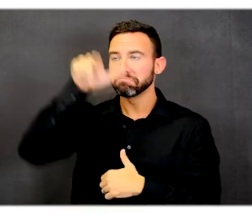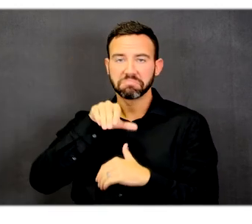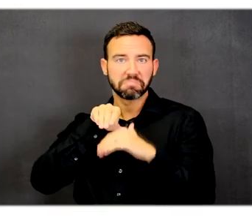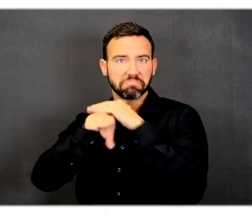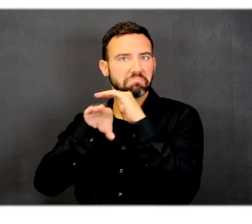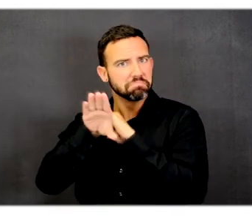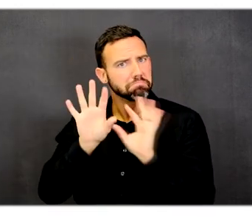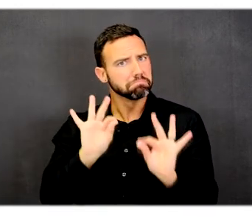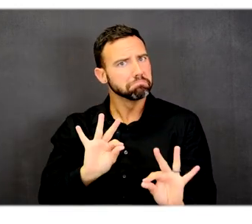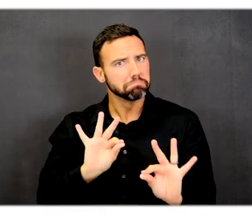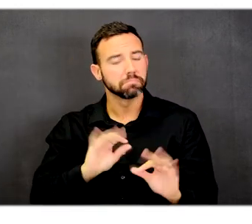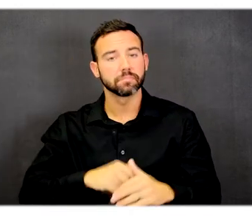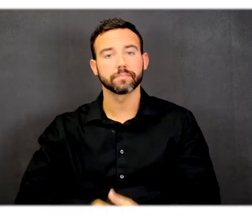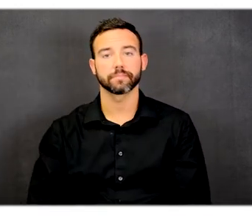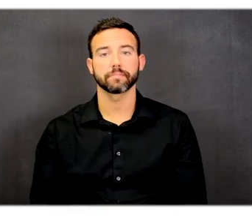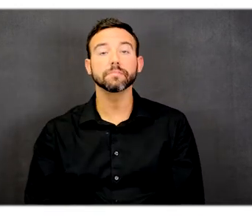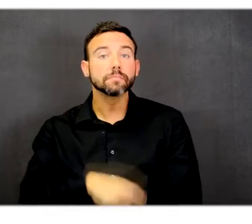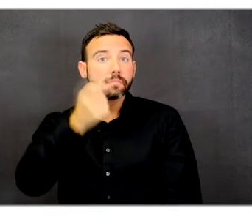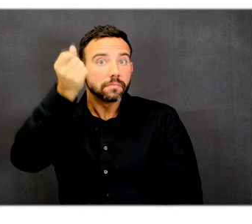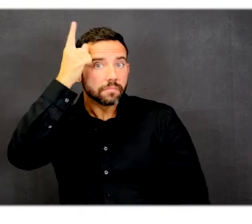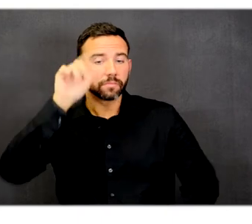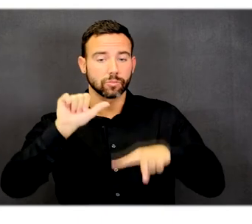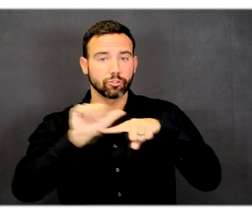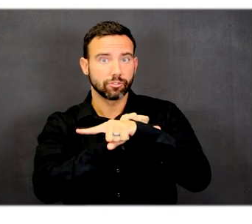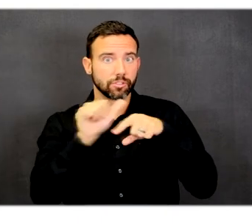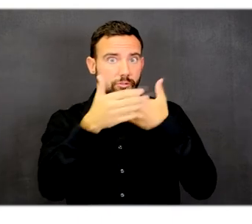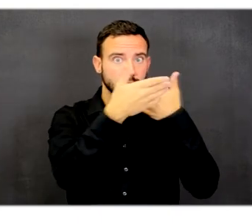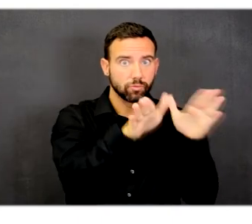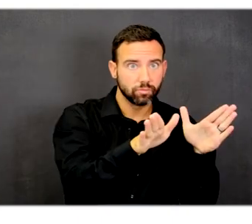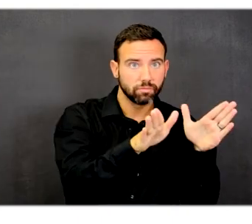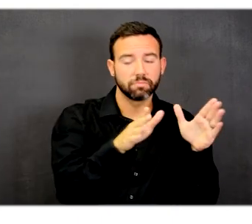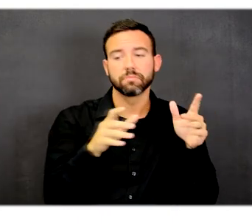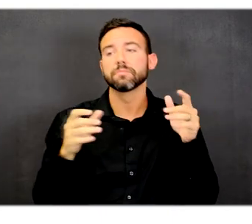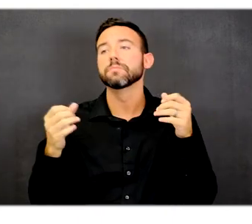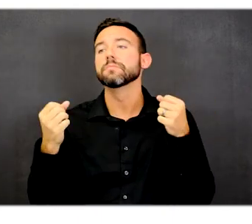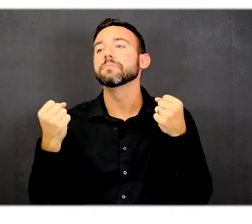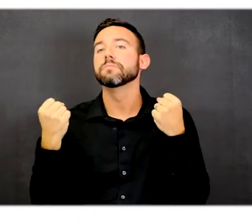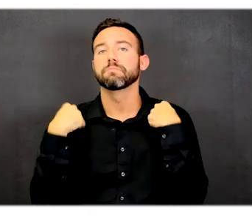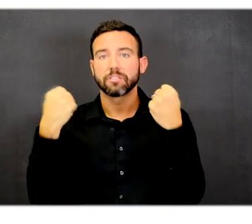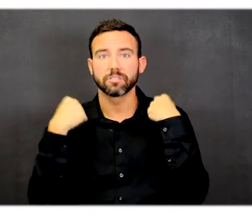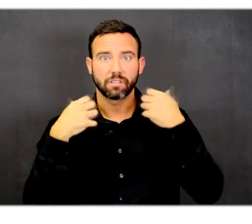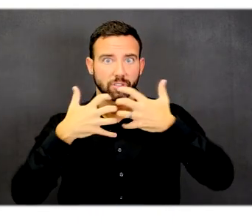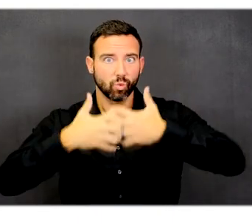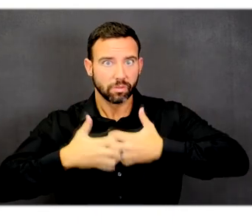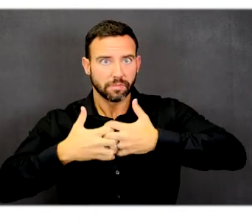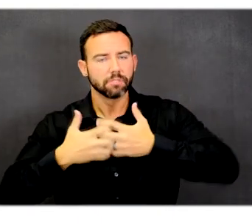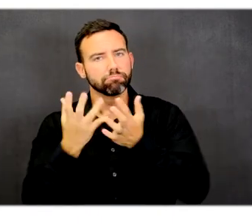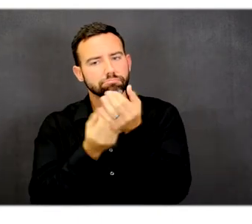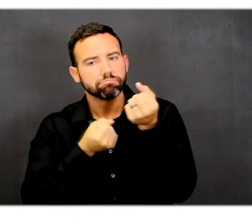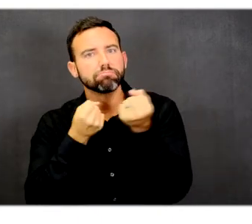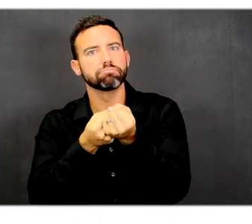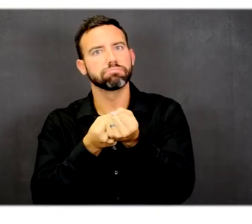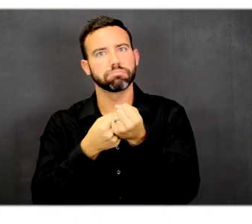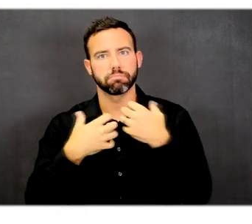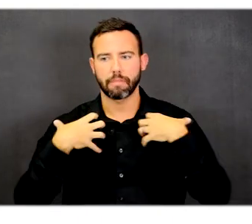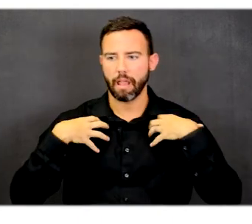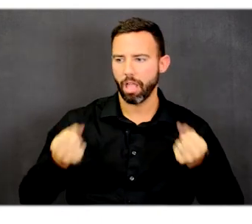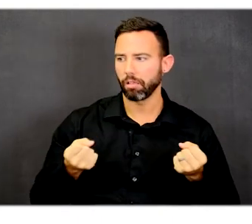The training rooms and exercise equipment support health and wellness, which was very important to the initial design of the project.